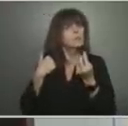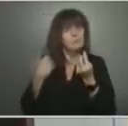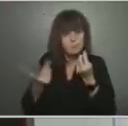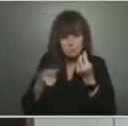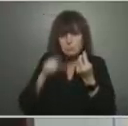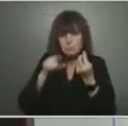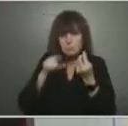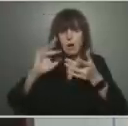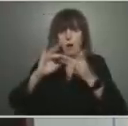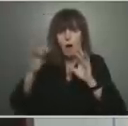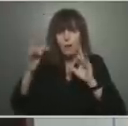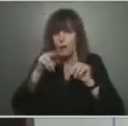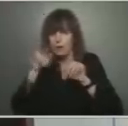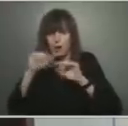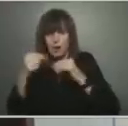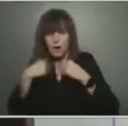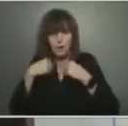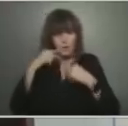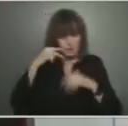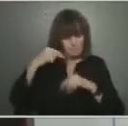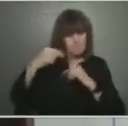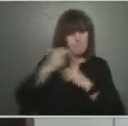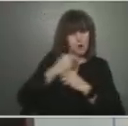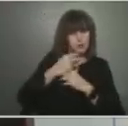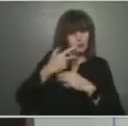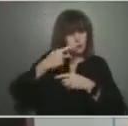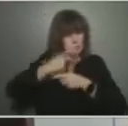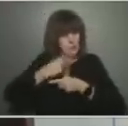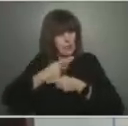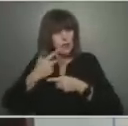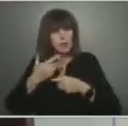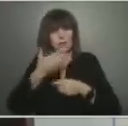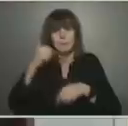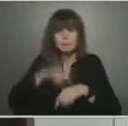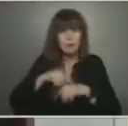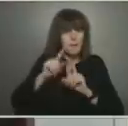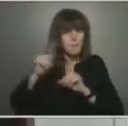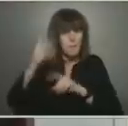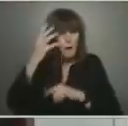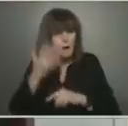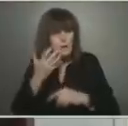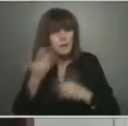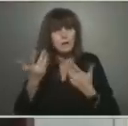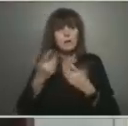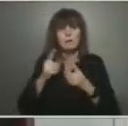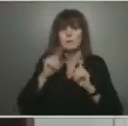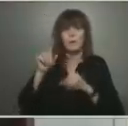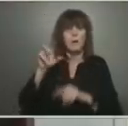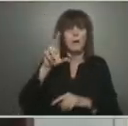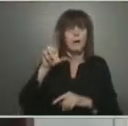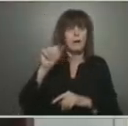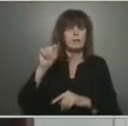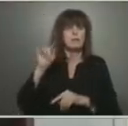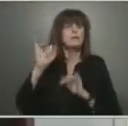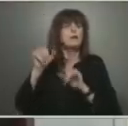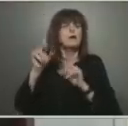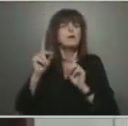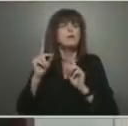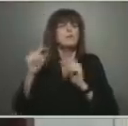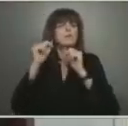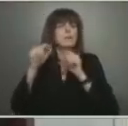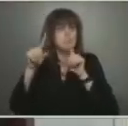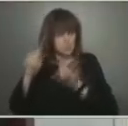health care and when to get access to the RATs, which I'm happy to say will have greater access in the coming weeks,